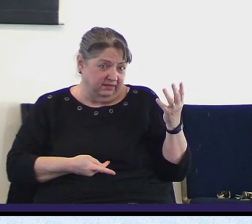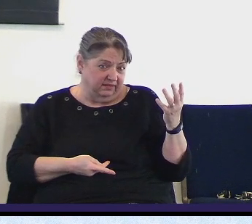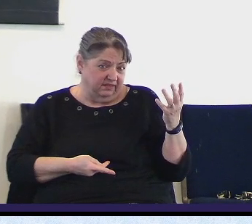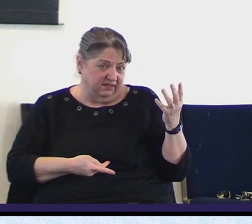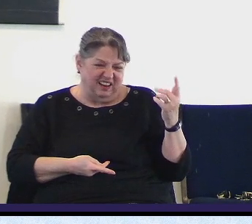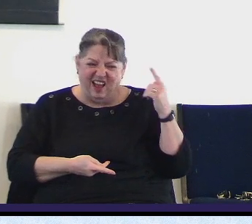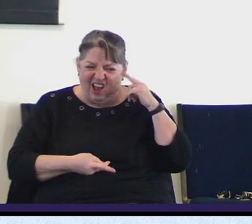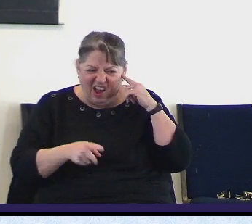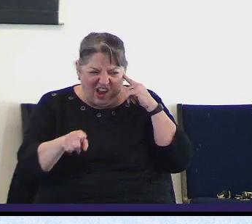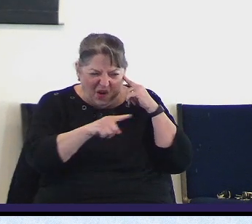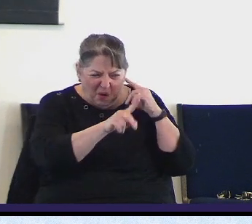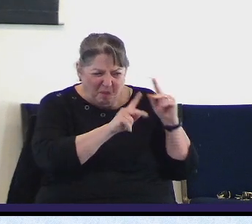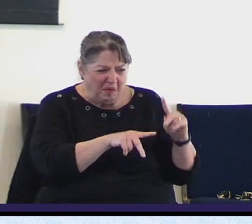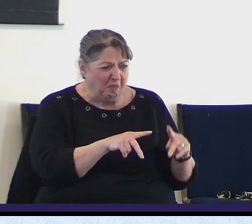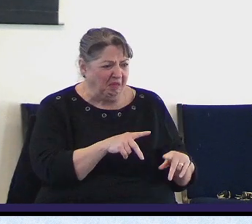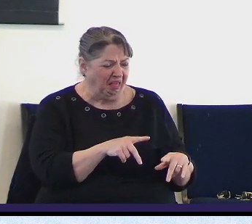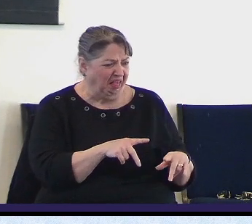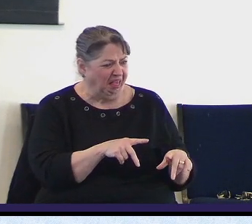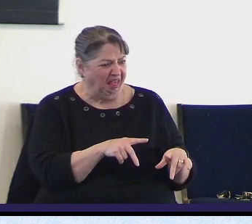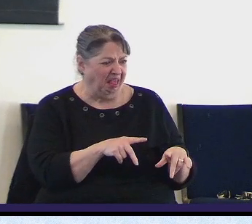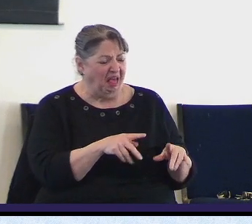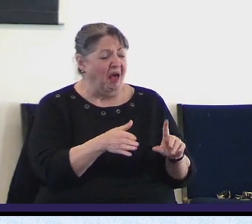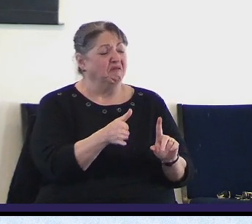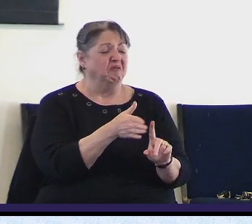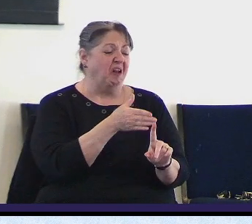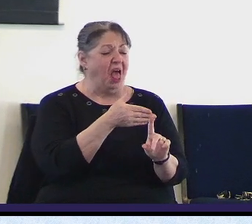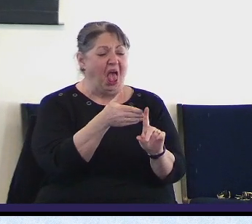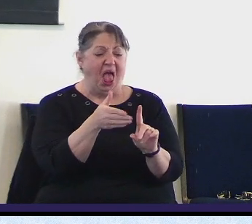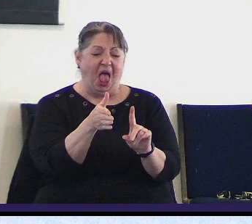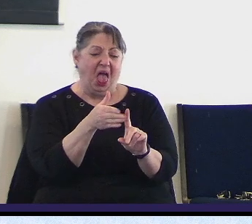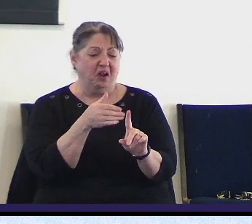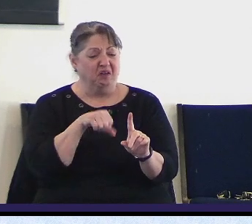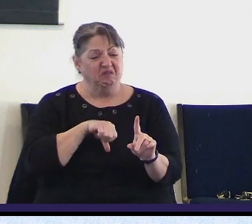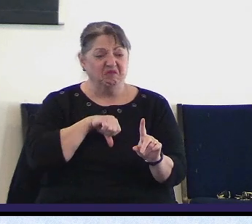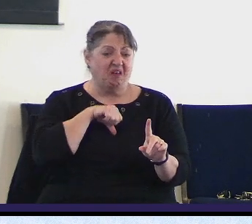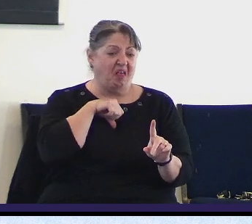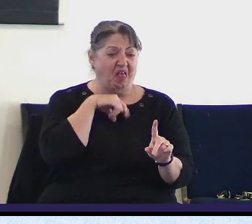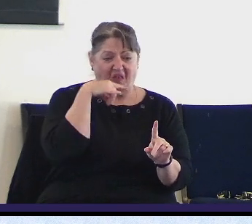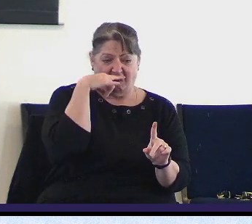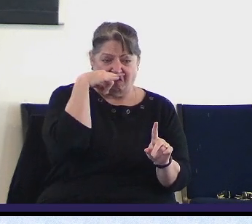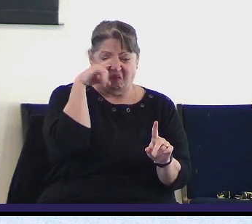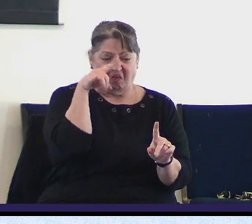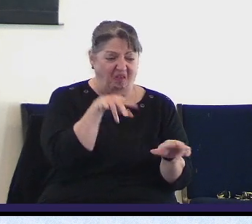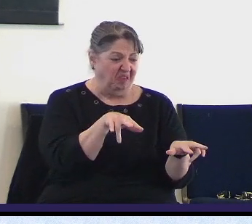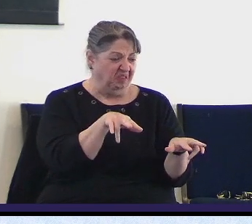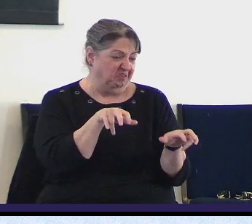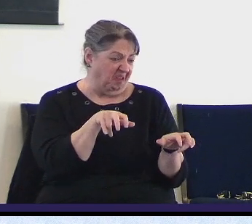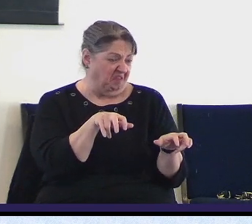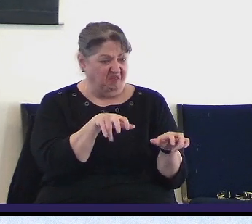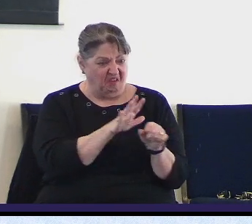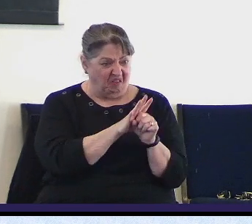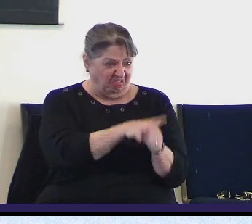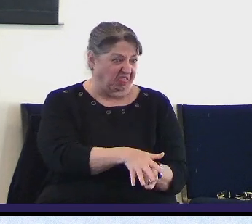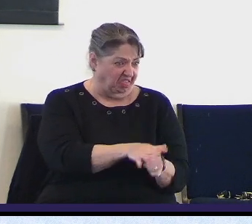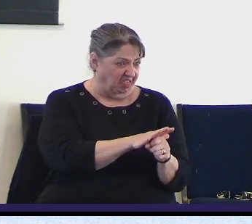heard people speaking words of flattery and words of pride and selfish words and oppressive words.